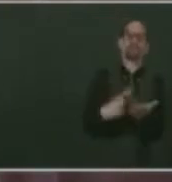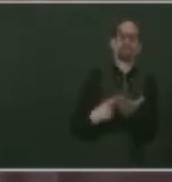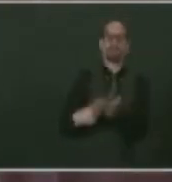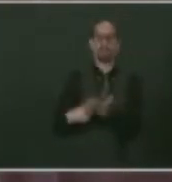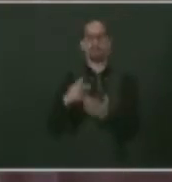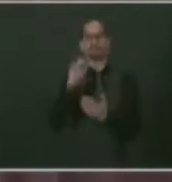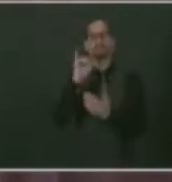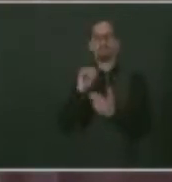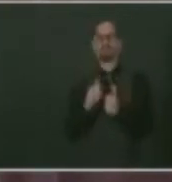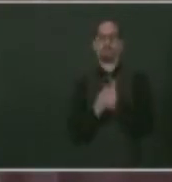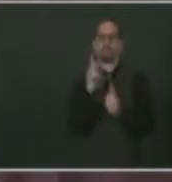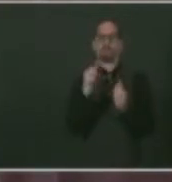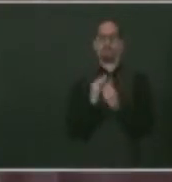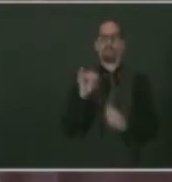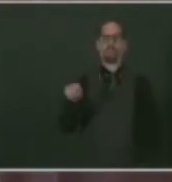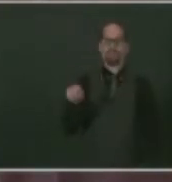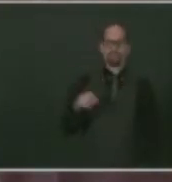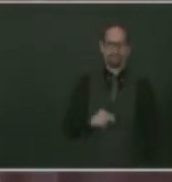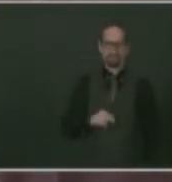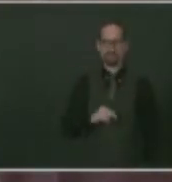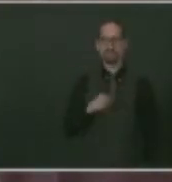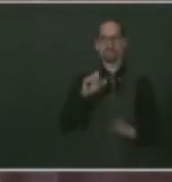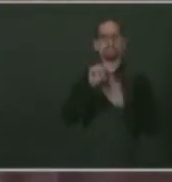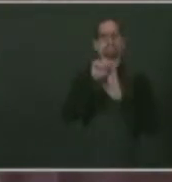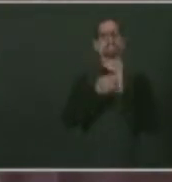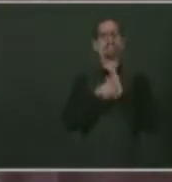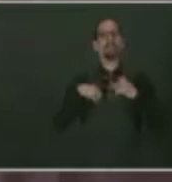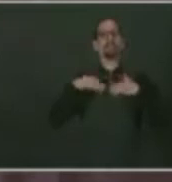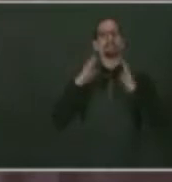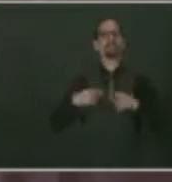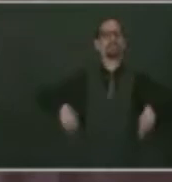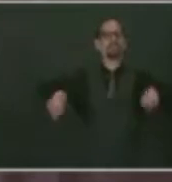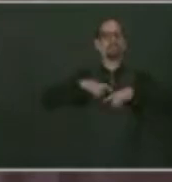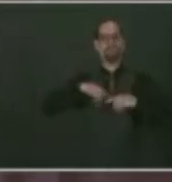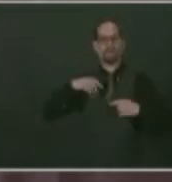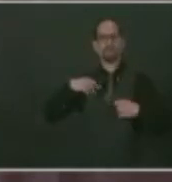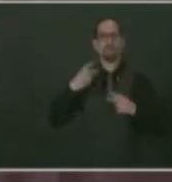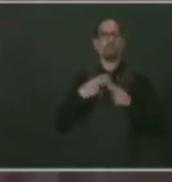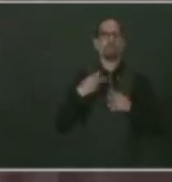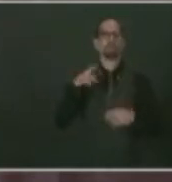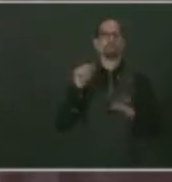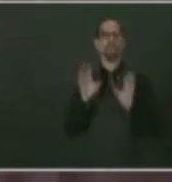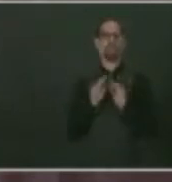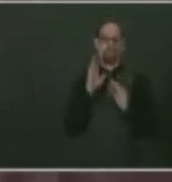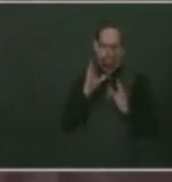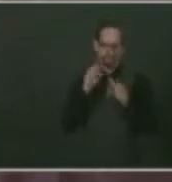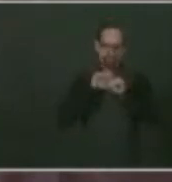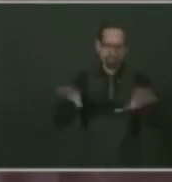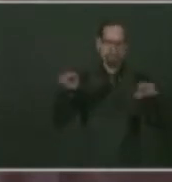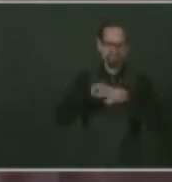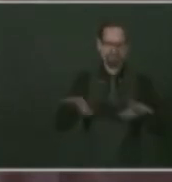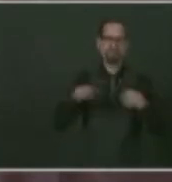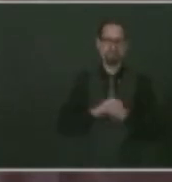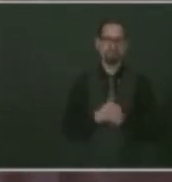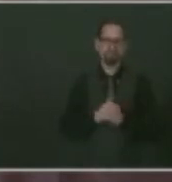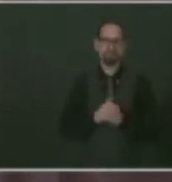press conference that was at the Statehouse today. I did meet with both Jim Vincent and Pastor Jenkins on the issues, and there